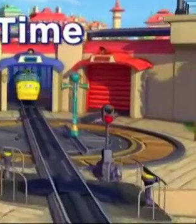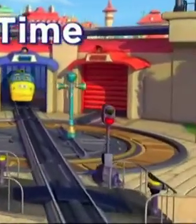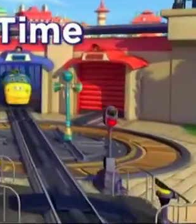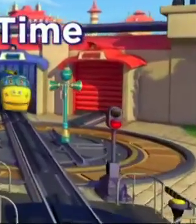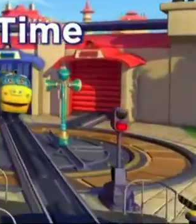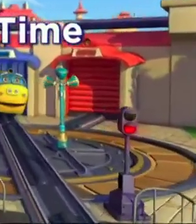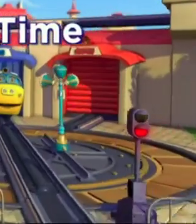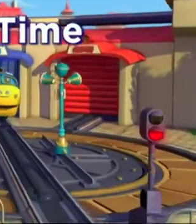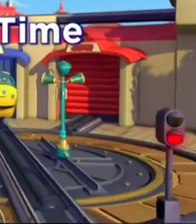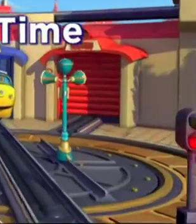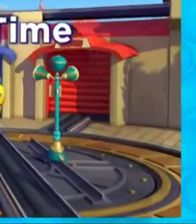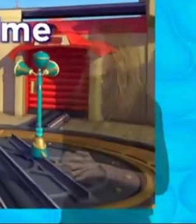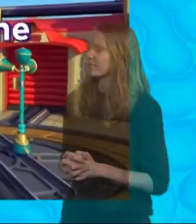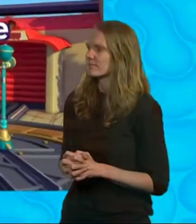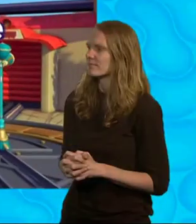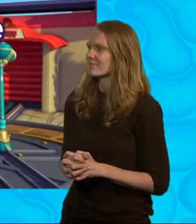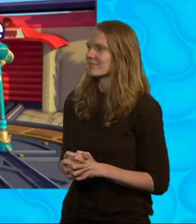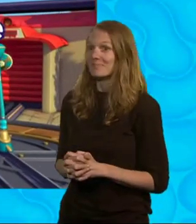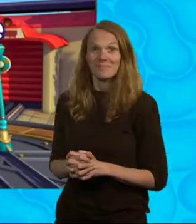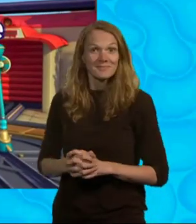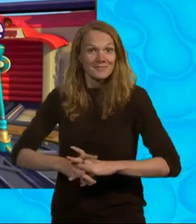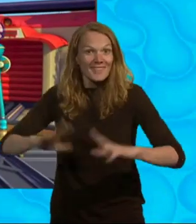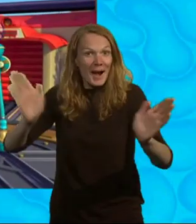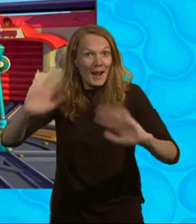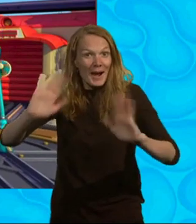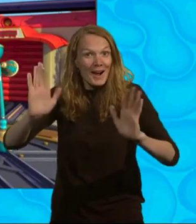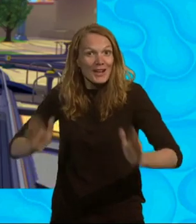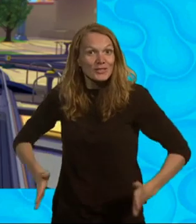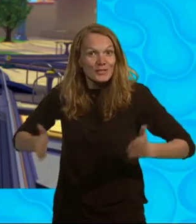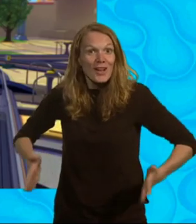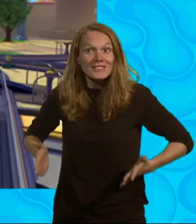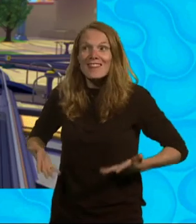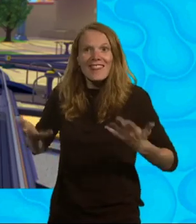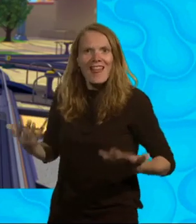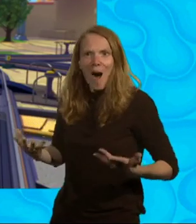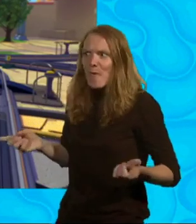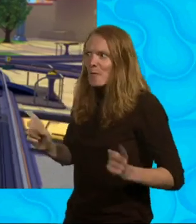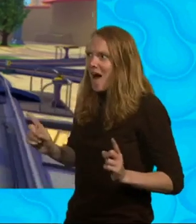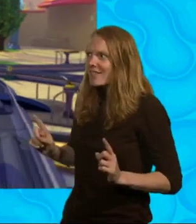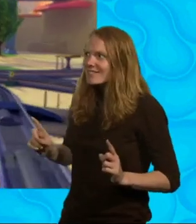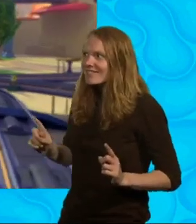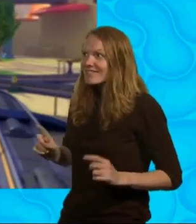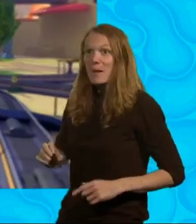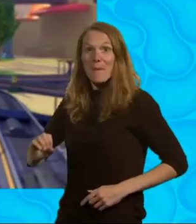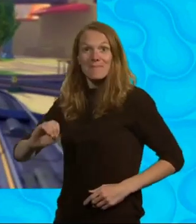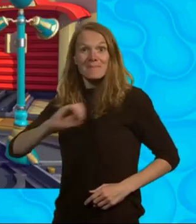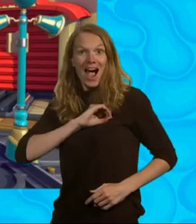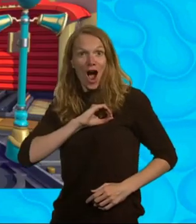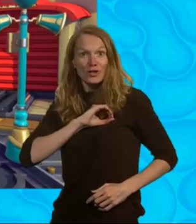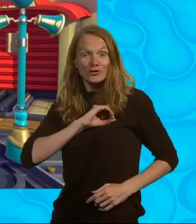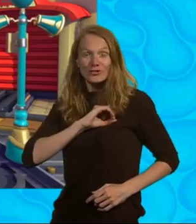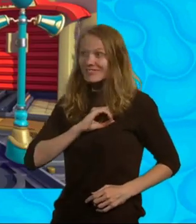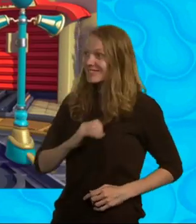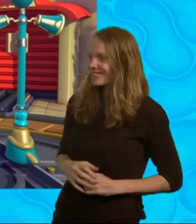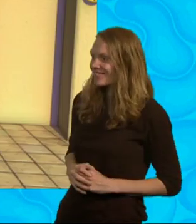Hello, Chuggers. It's time for... BackQuest! Today you're trying for your running on time badge. Yay!